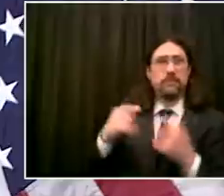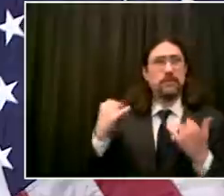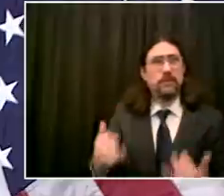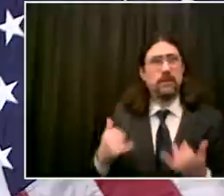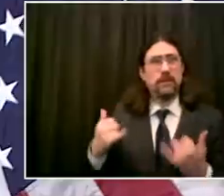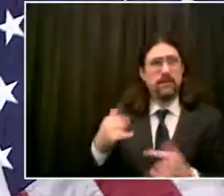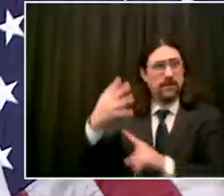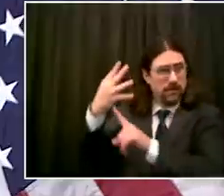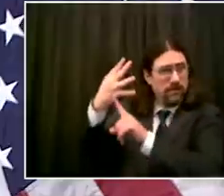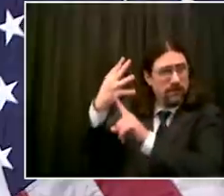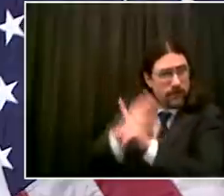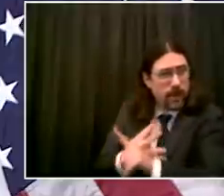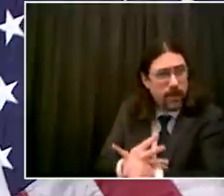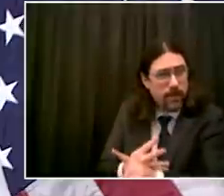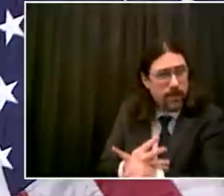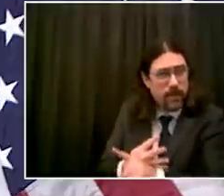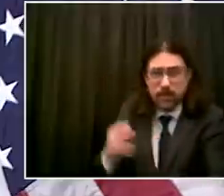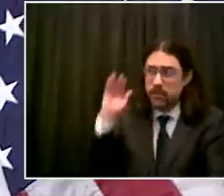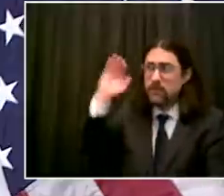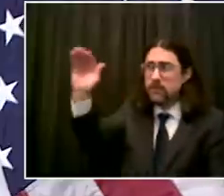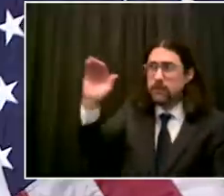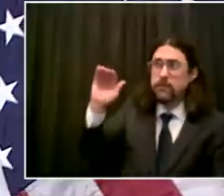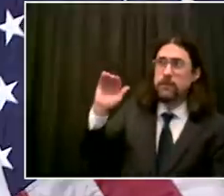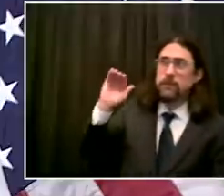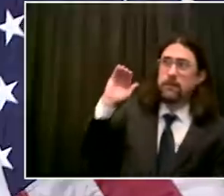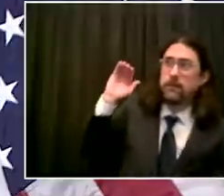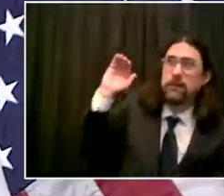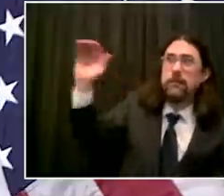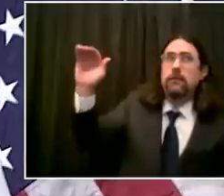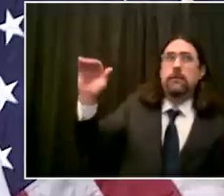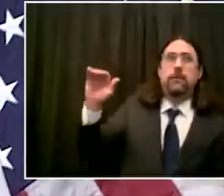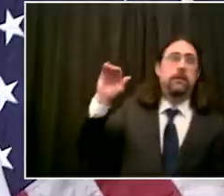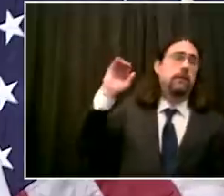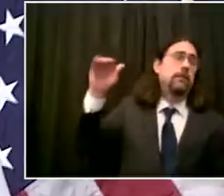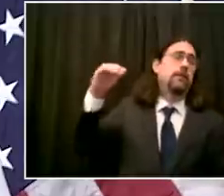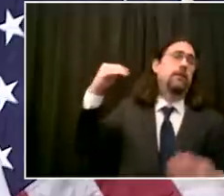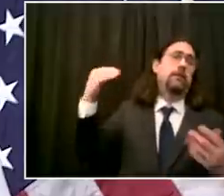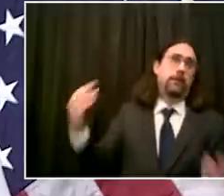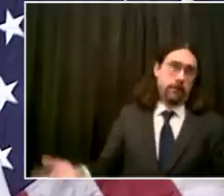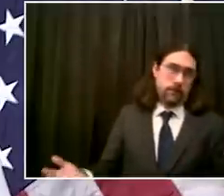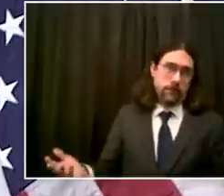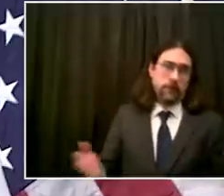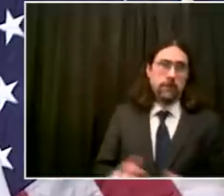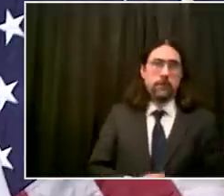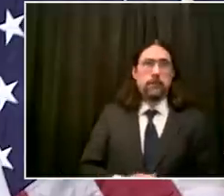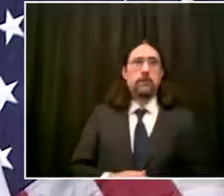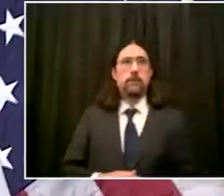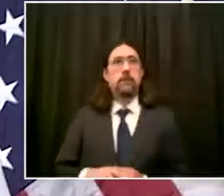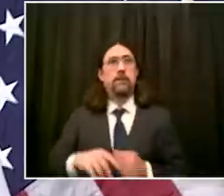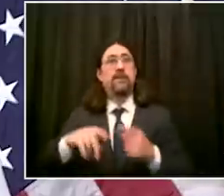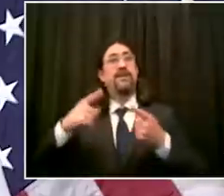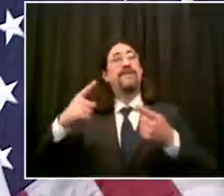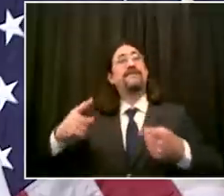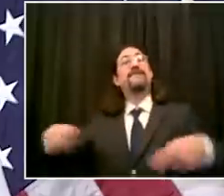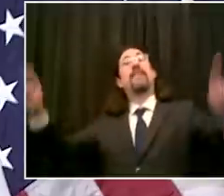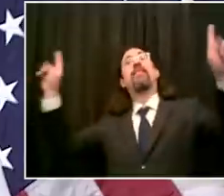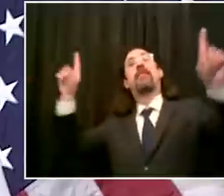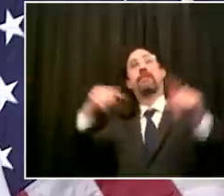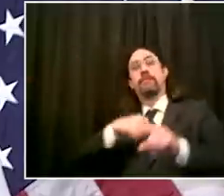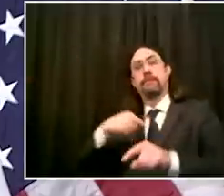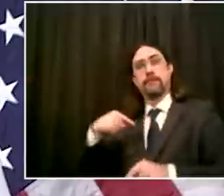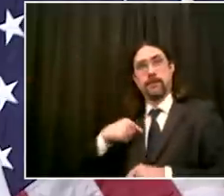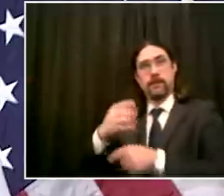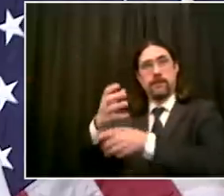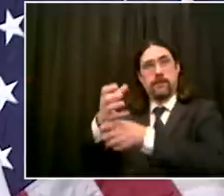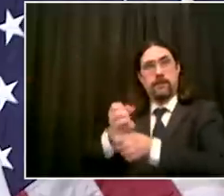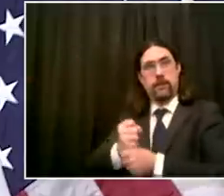um but when we finally got some testing we were very conservative about because the supply was so limited it was